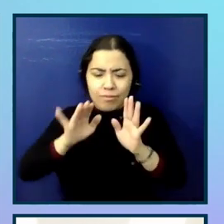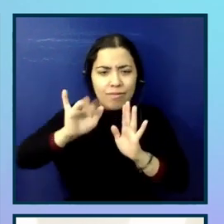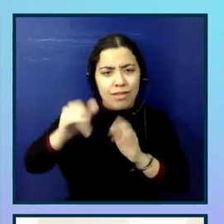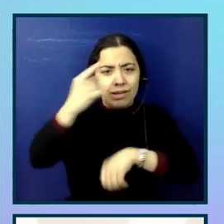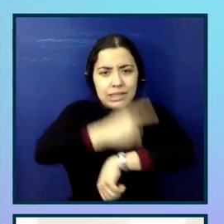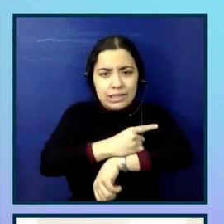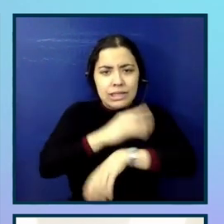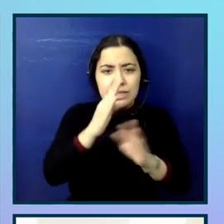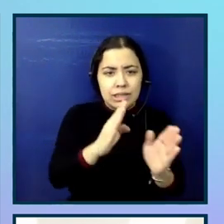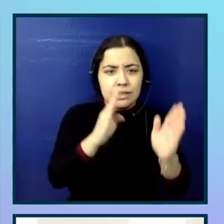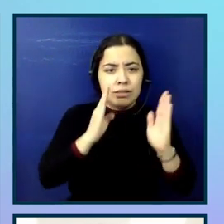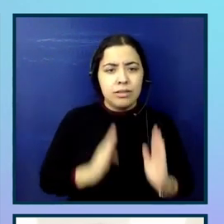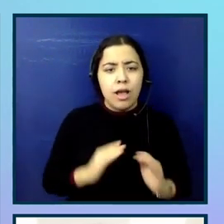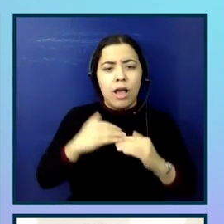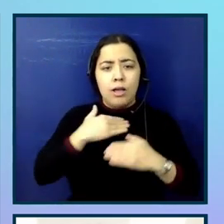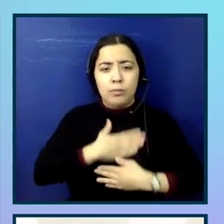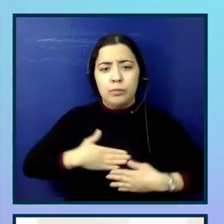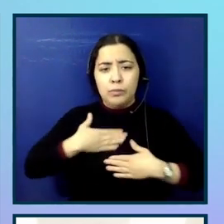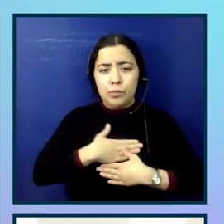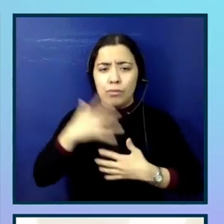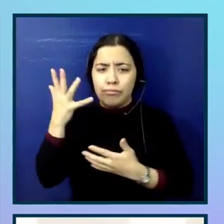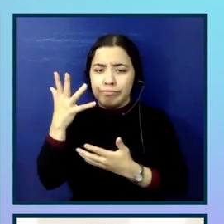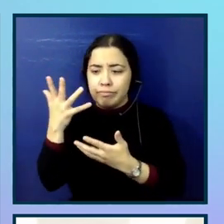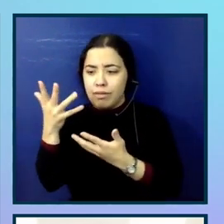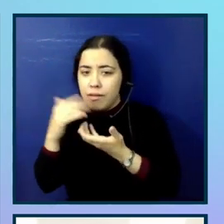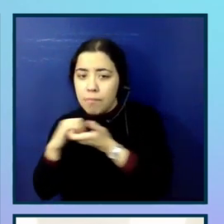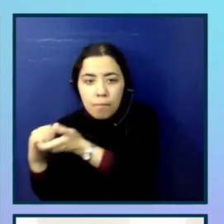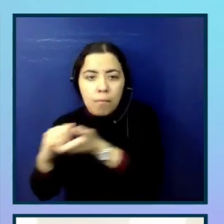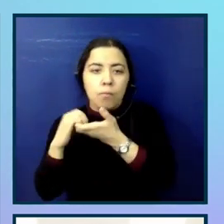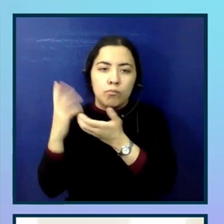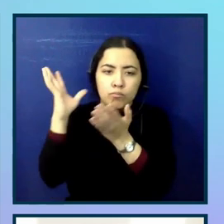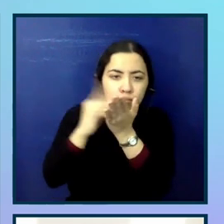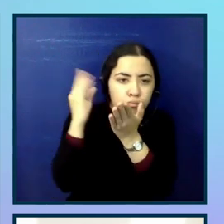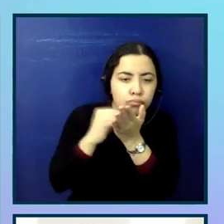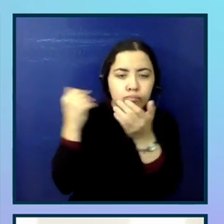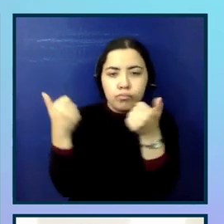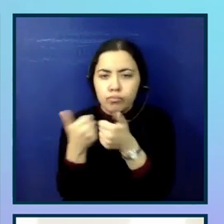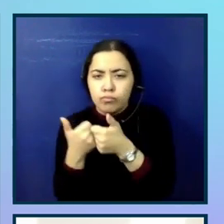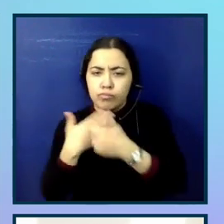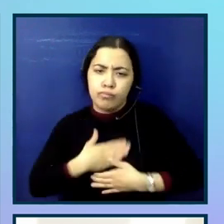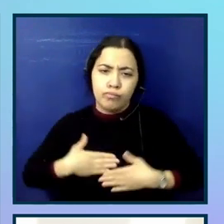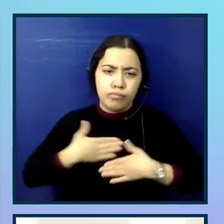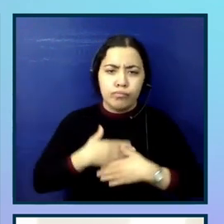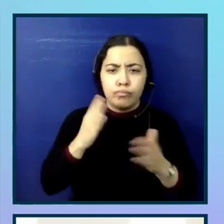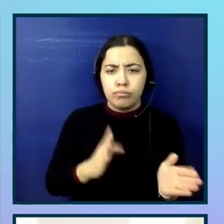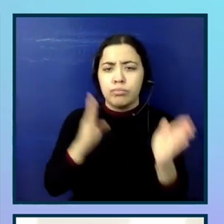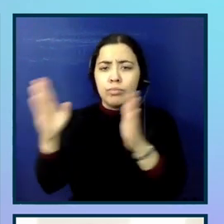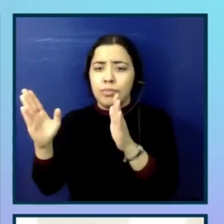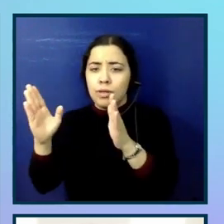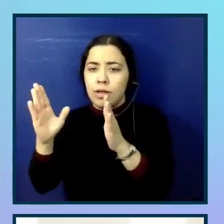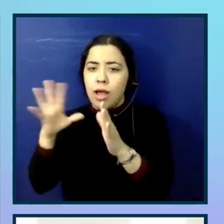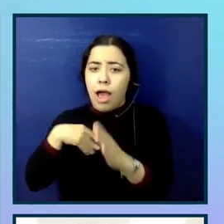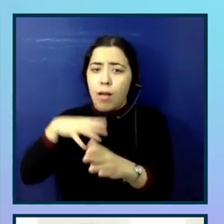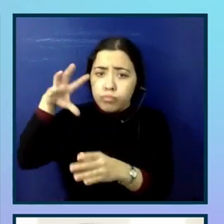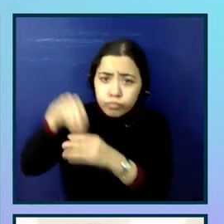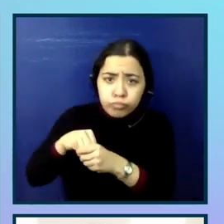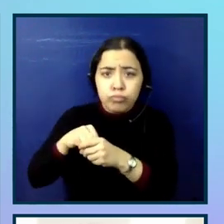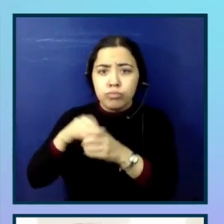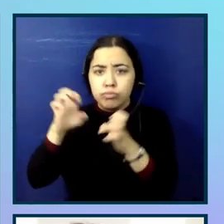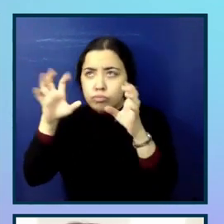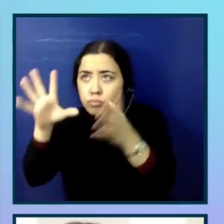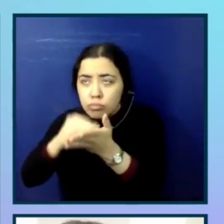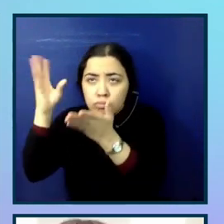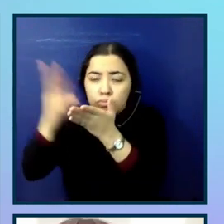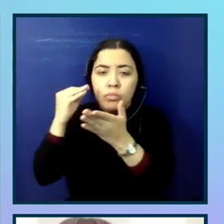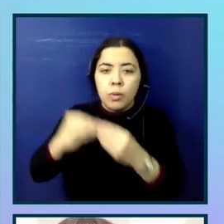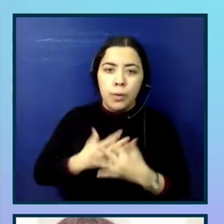learning and games. It was fun. It was engaging, educational, inspirational, and a great experience that I want more of. So I think